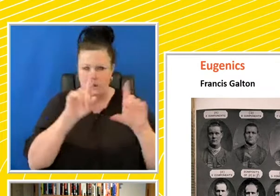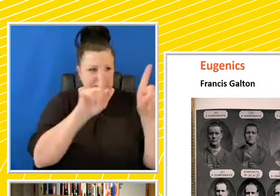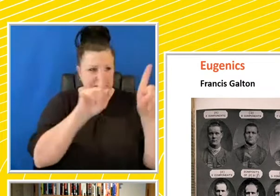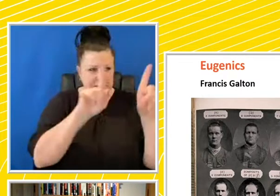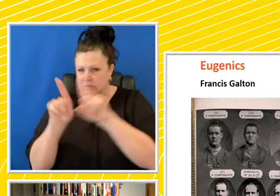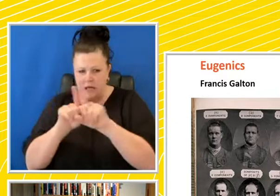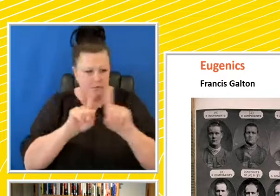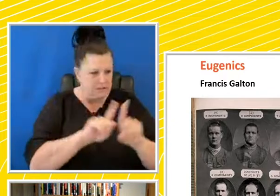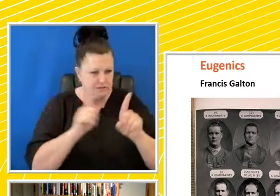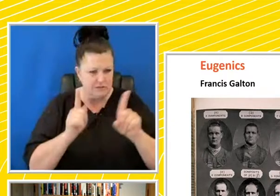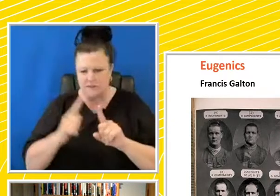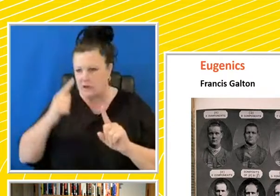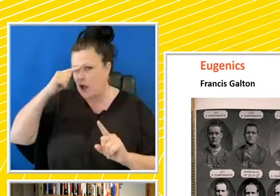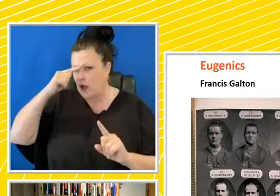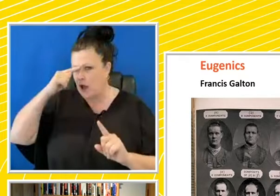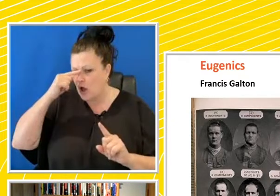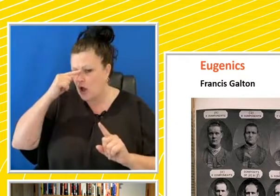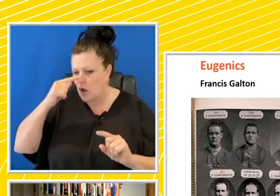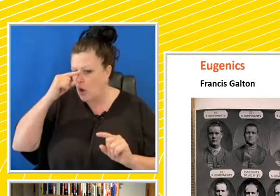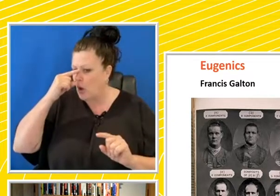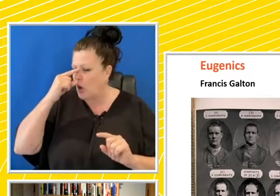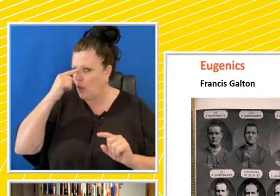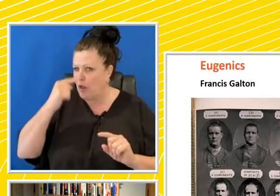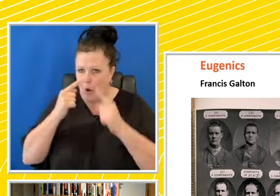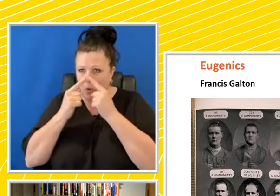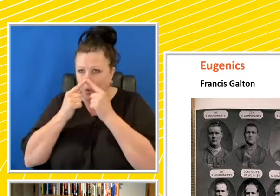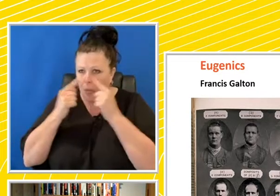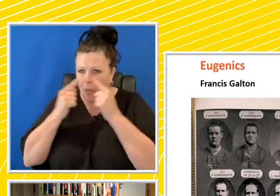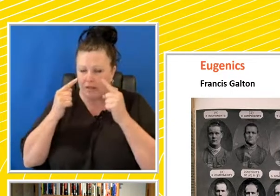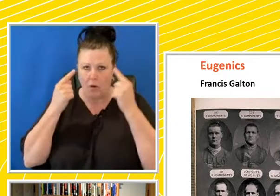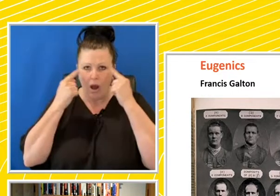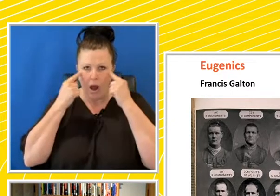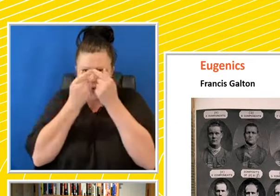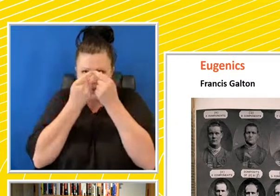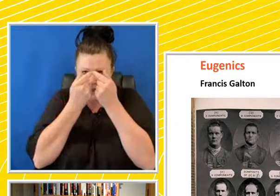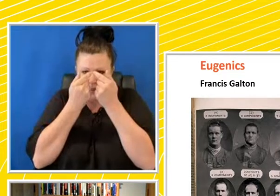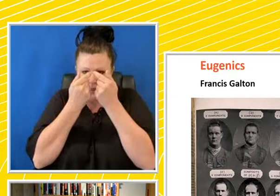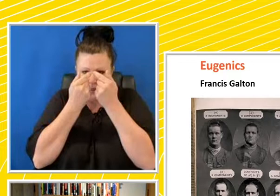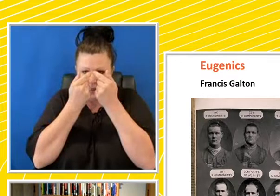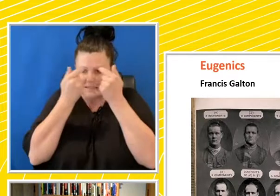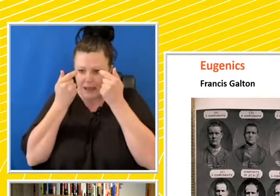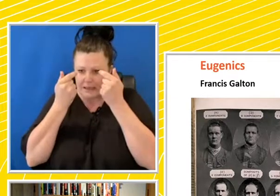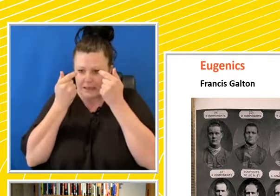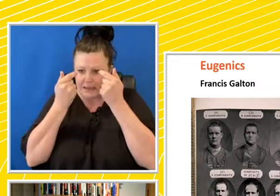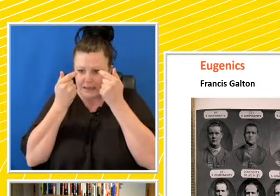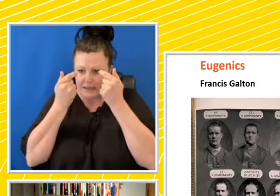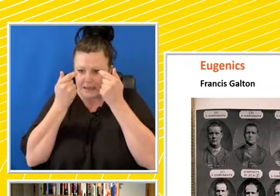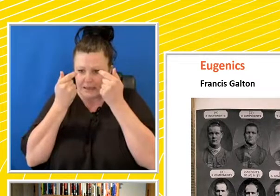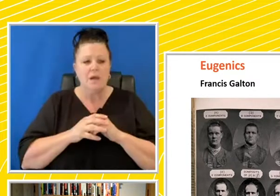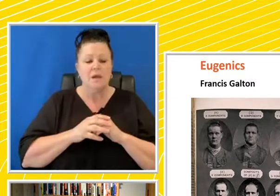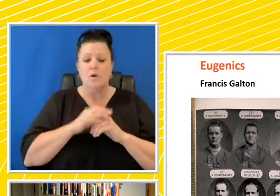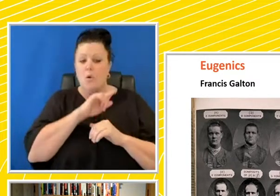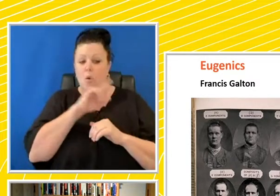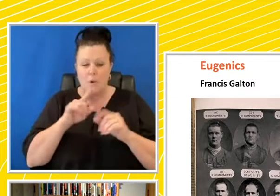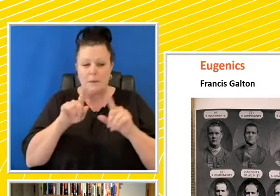say, things like width of nose or space between eyes, things like this. Prevalent types of